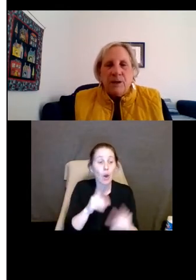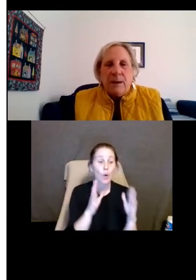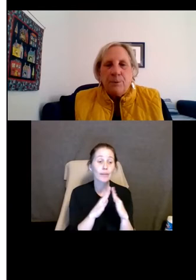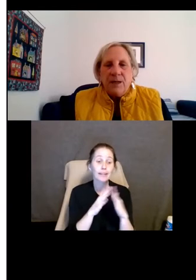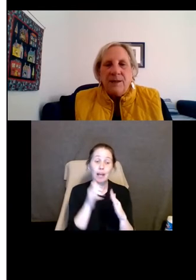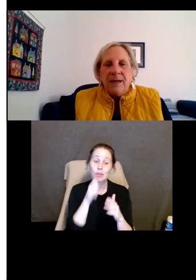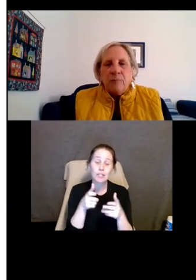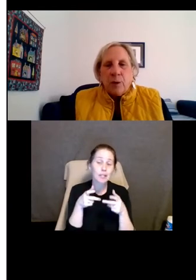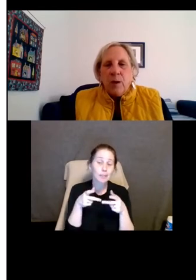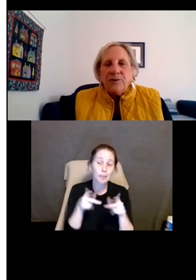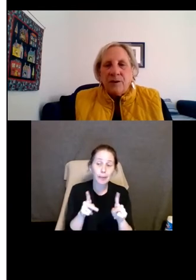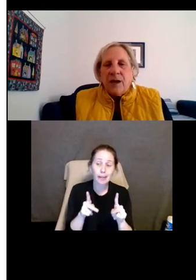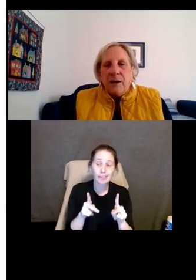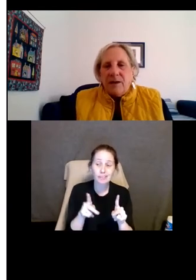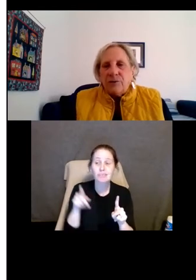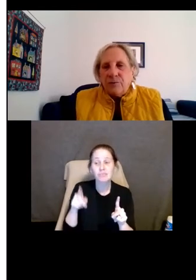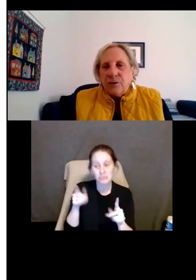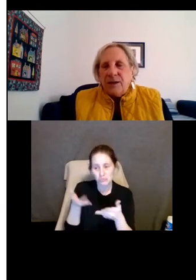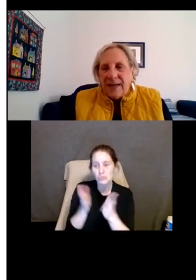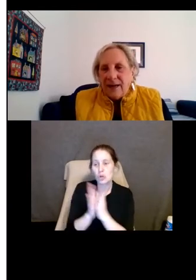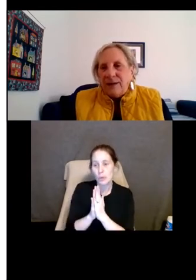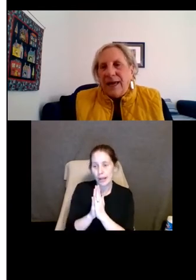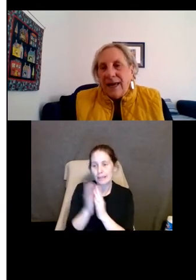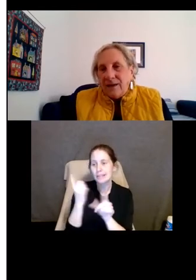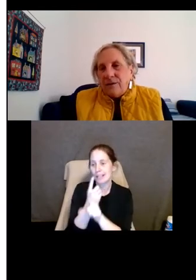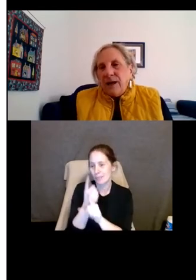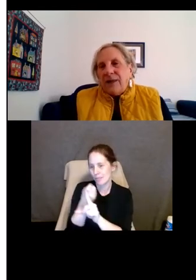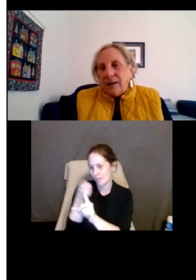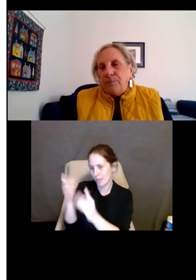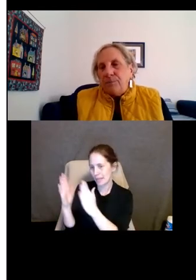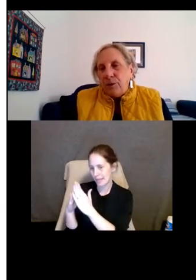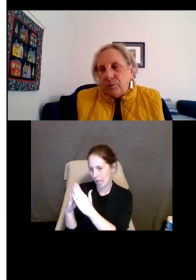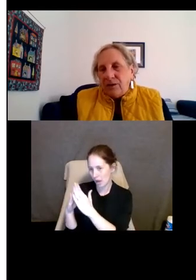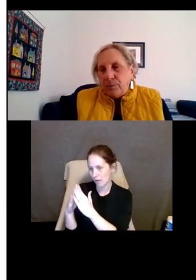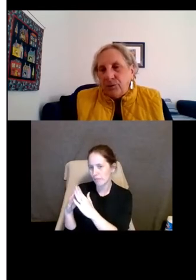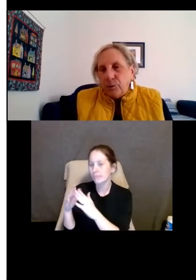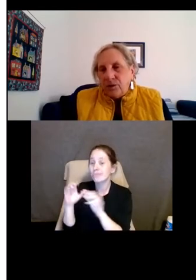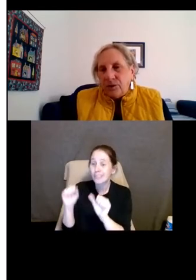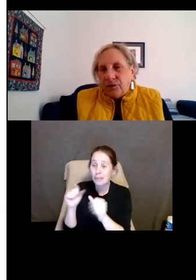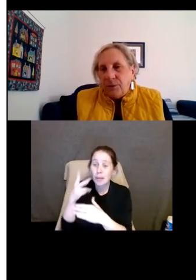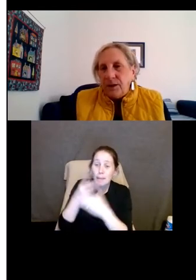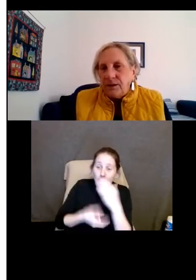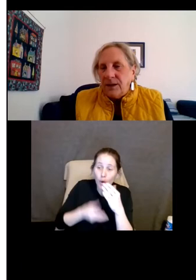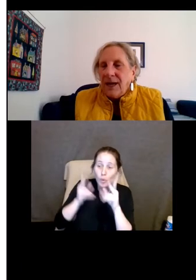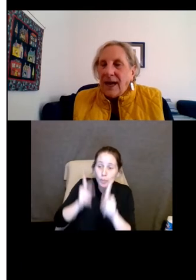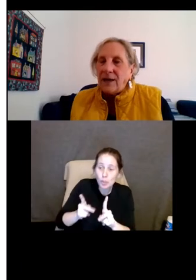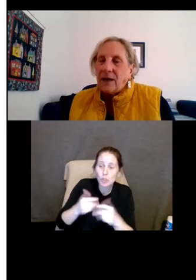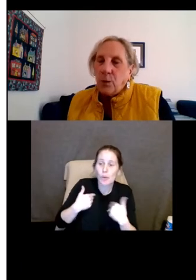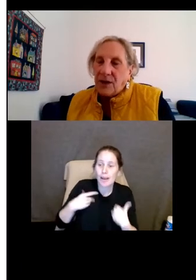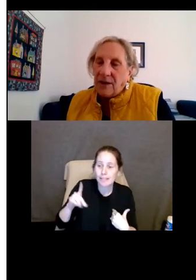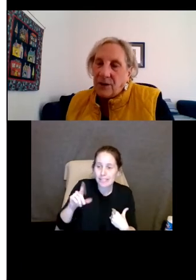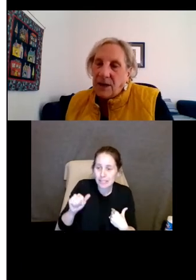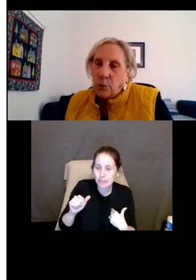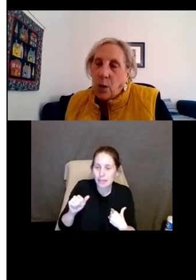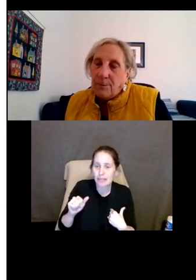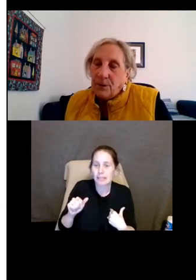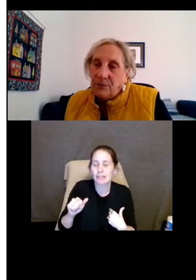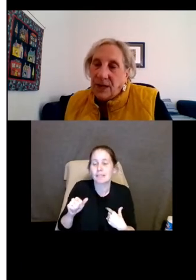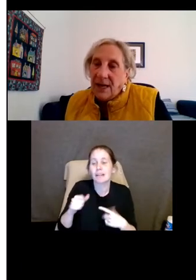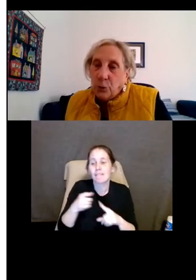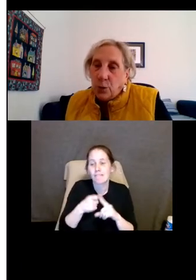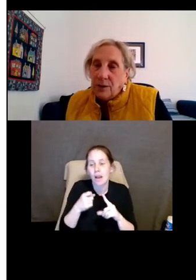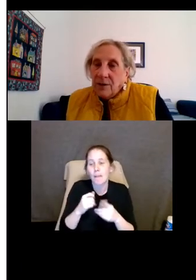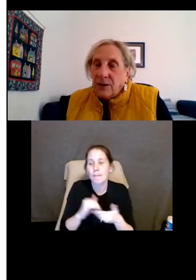that breed. Request an accommodation from the town, and that can be both by the person with the disability and from a